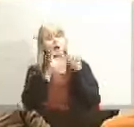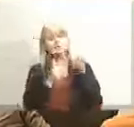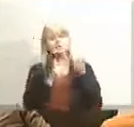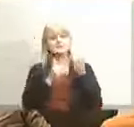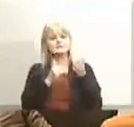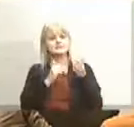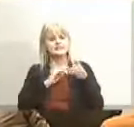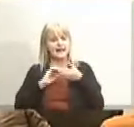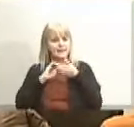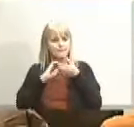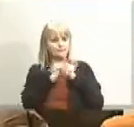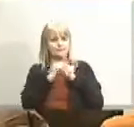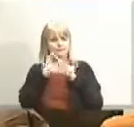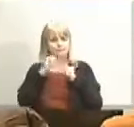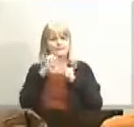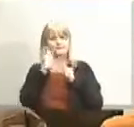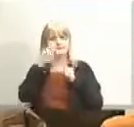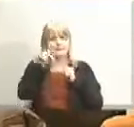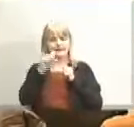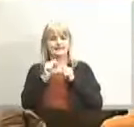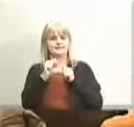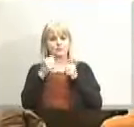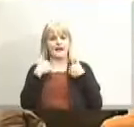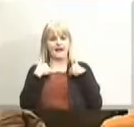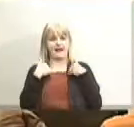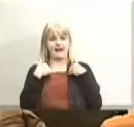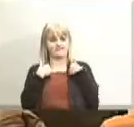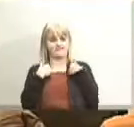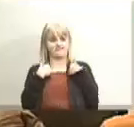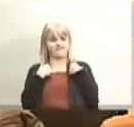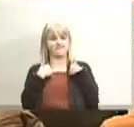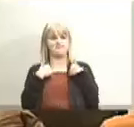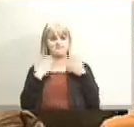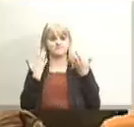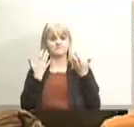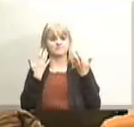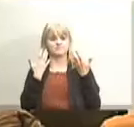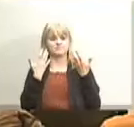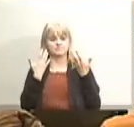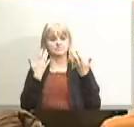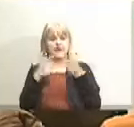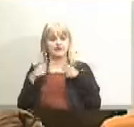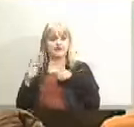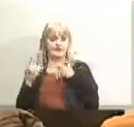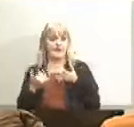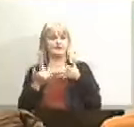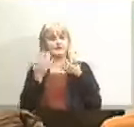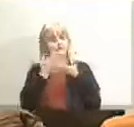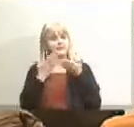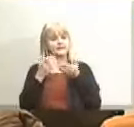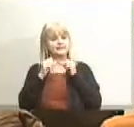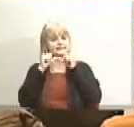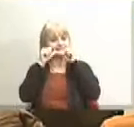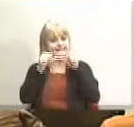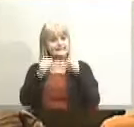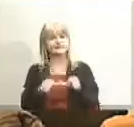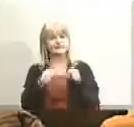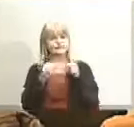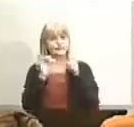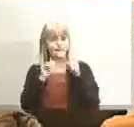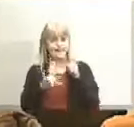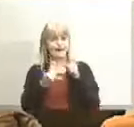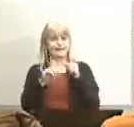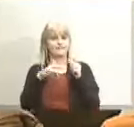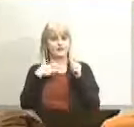with jcps that we have going on is quite something um and something to to continue and really we can we